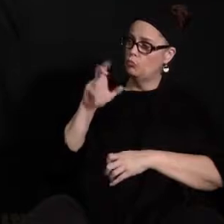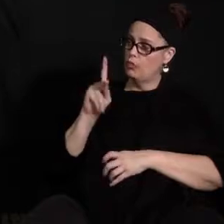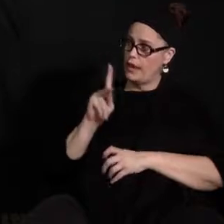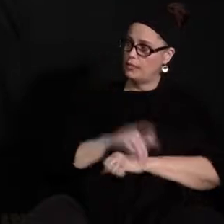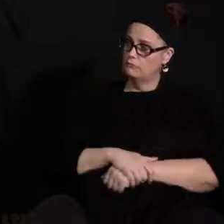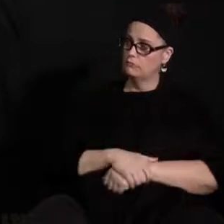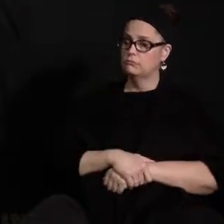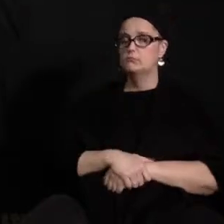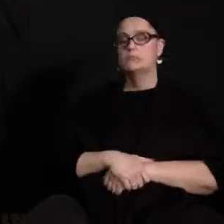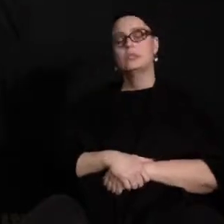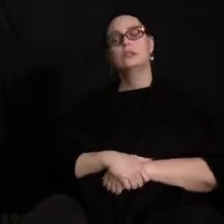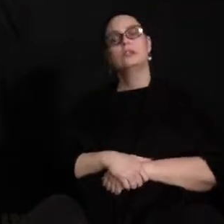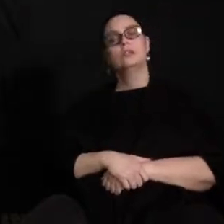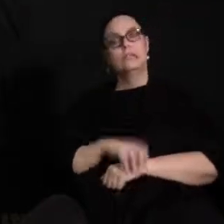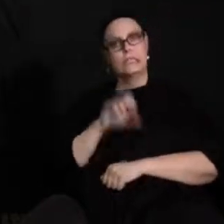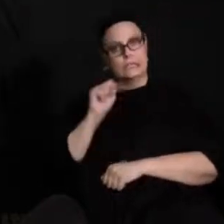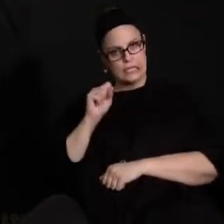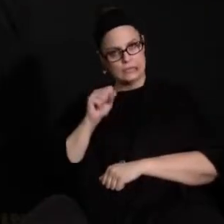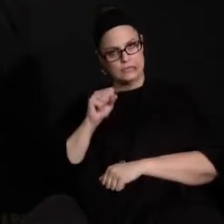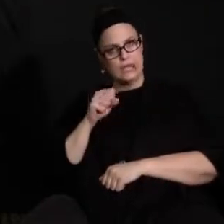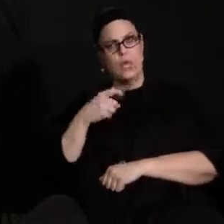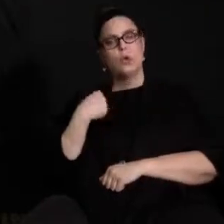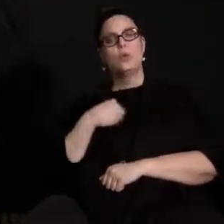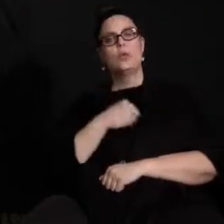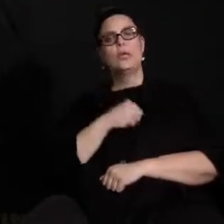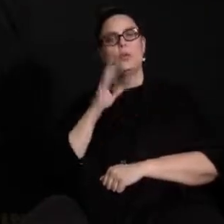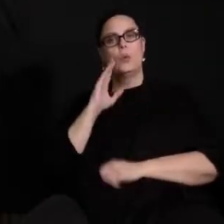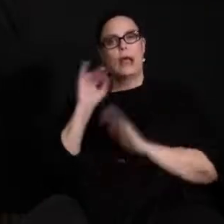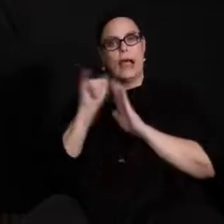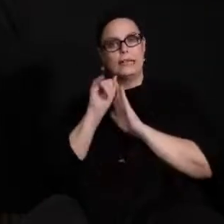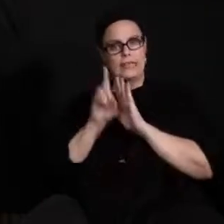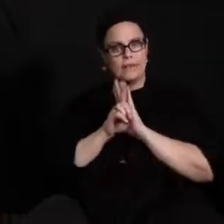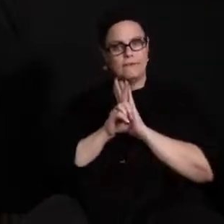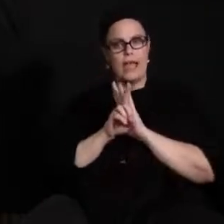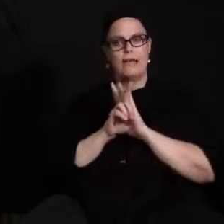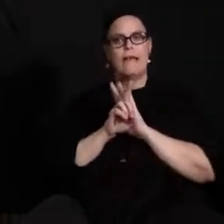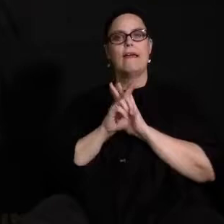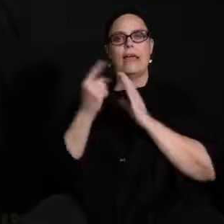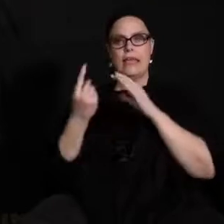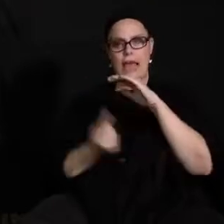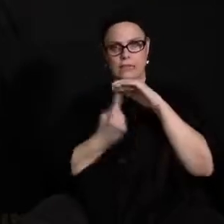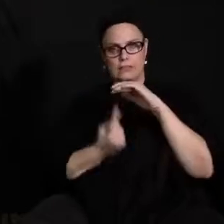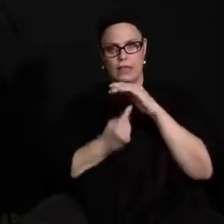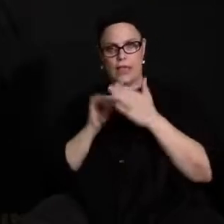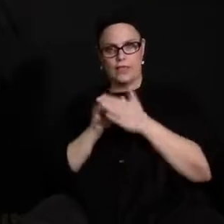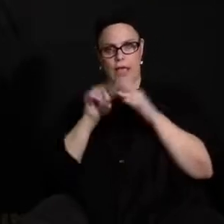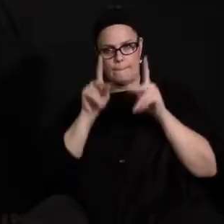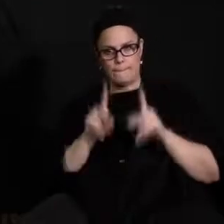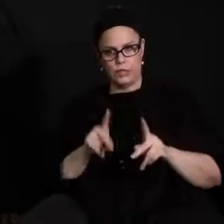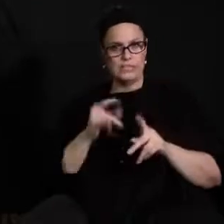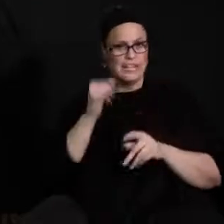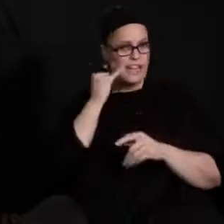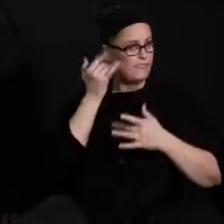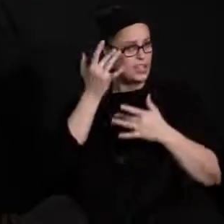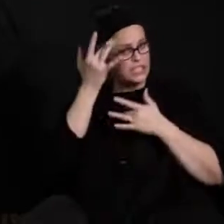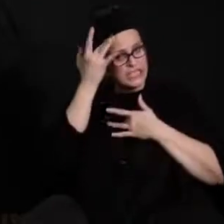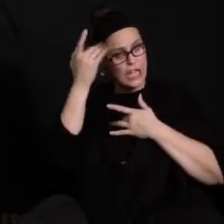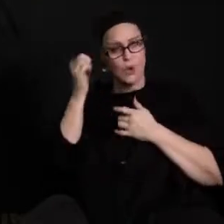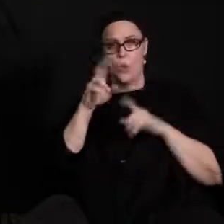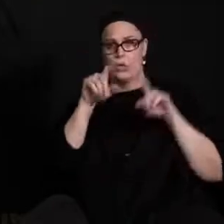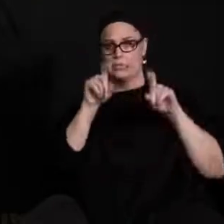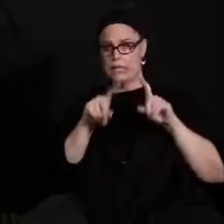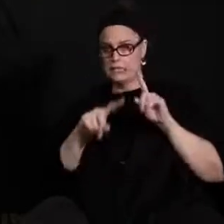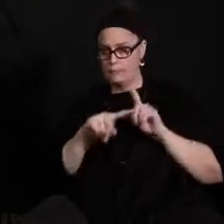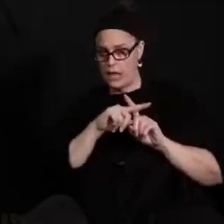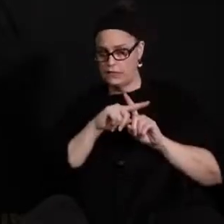always start with the first step of making sure that we're identifying and isolating the person that is either sick or tested positive from